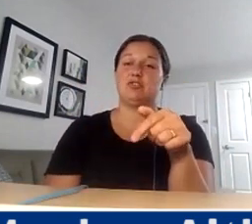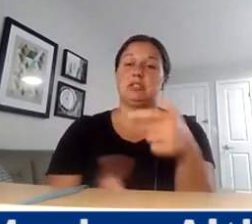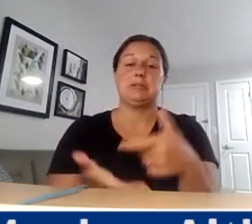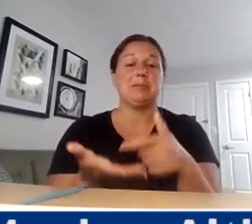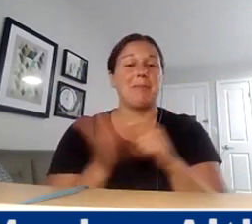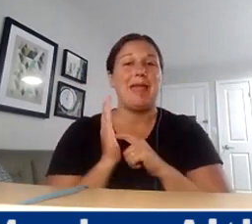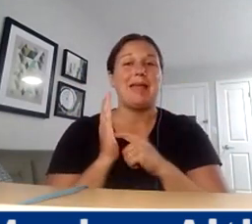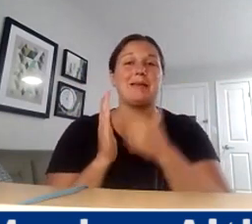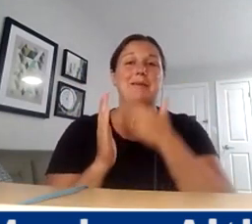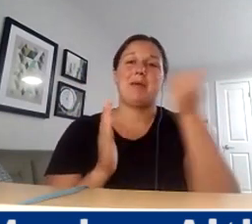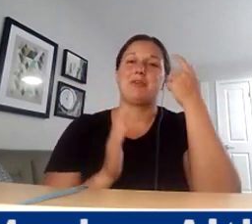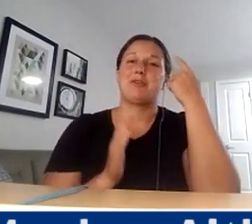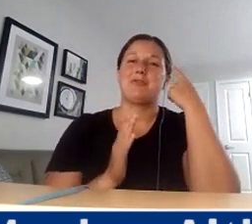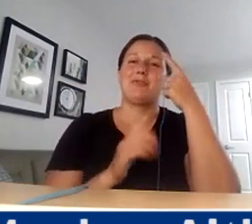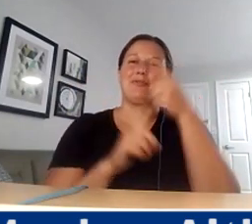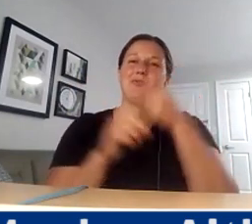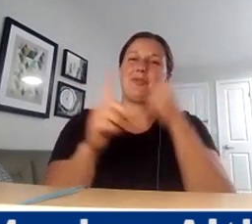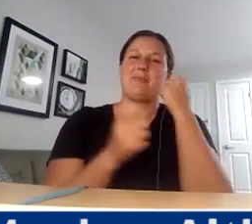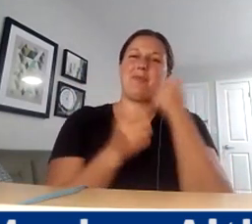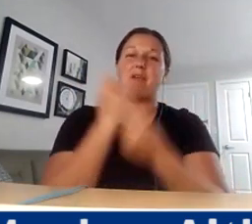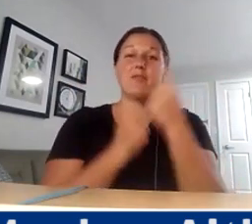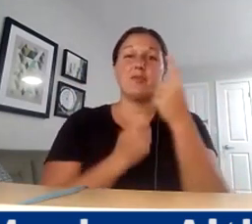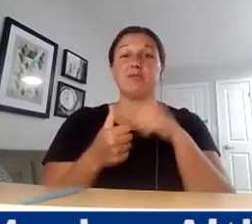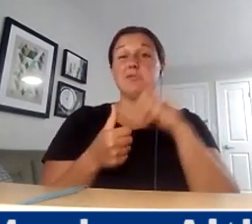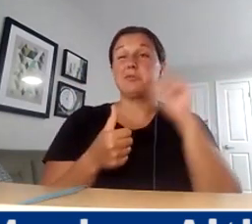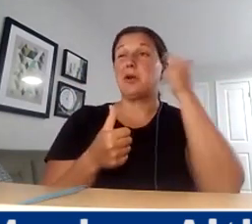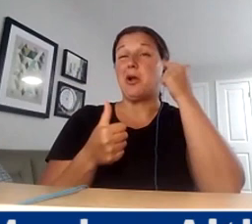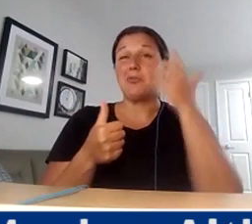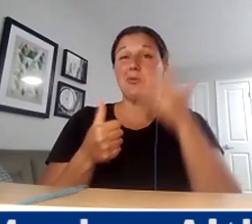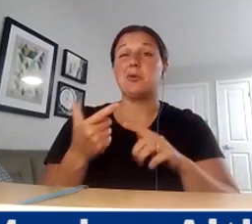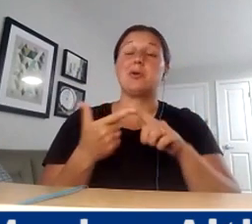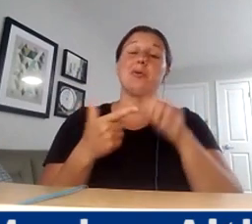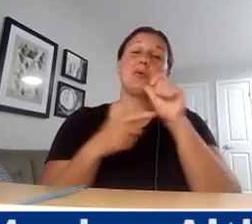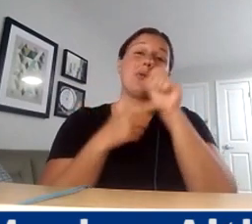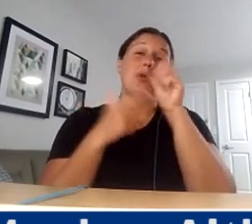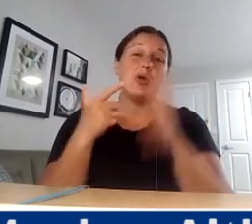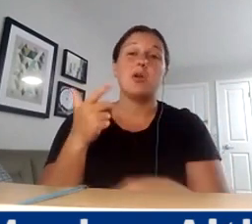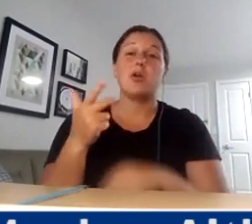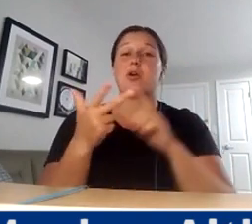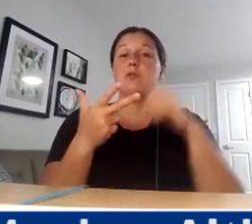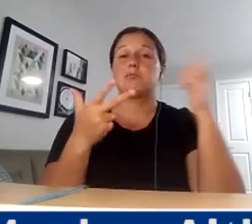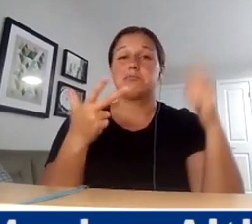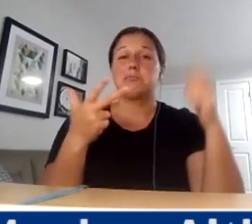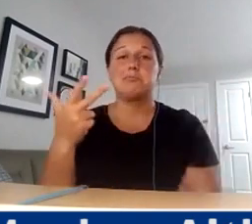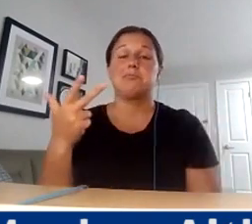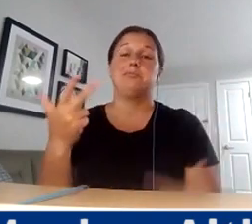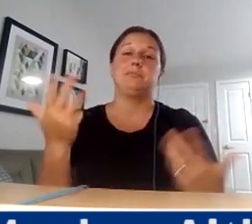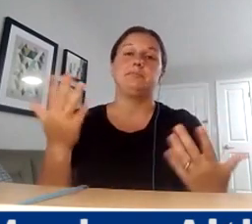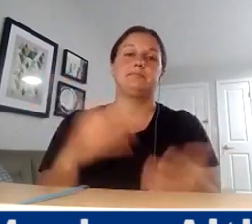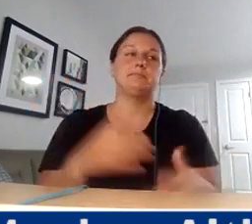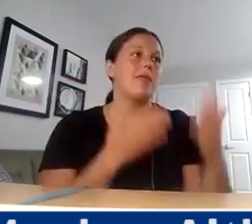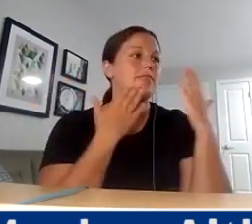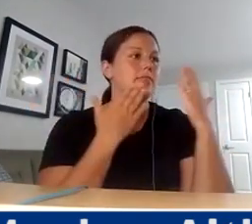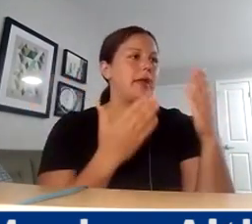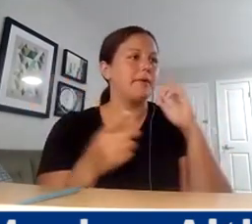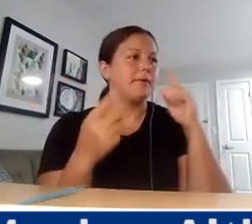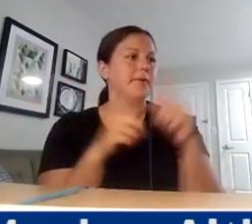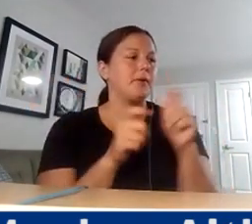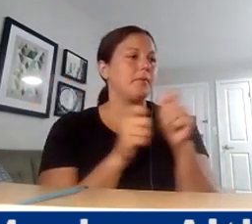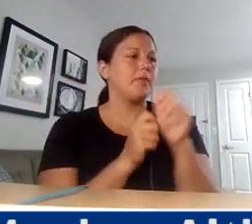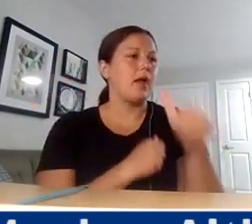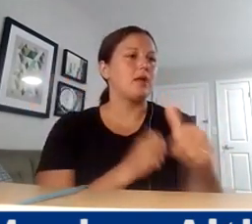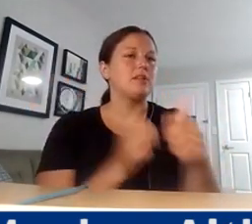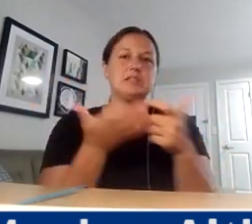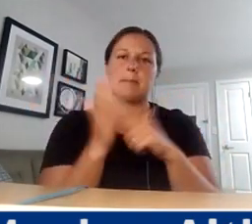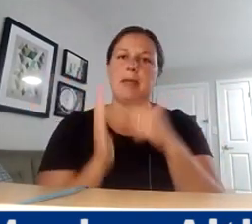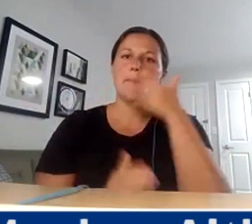know, all of our institutions, from your government, from your employer, et cetera. Thank you. I resonate with that. Demand better. And I think I would